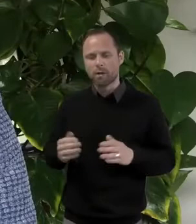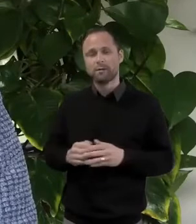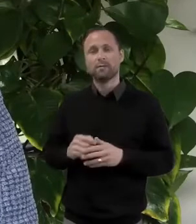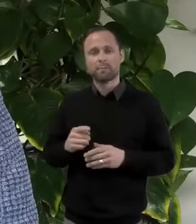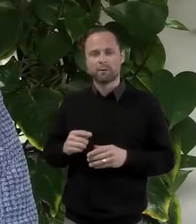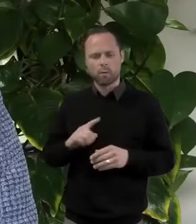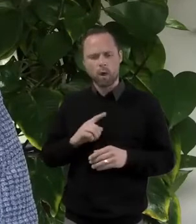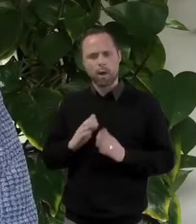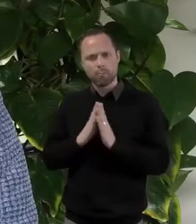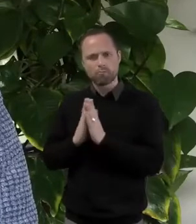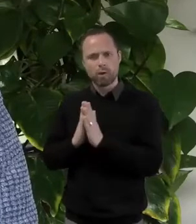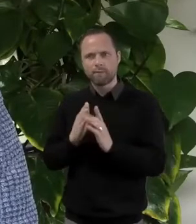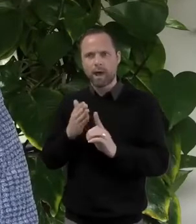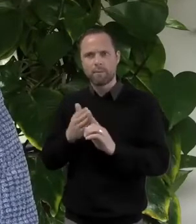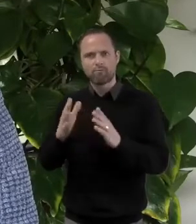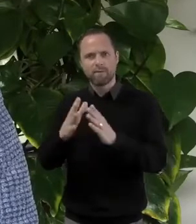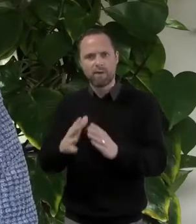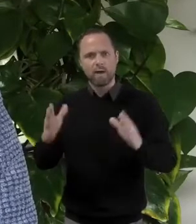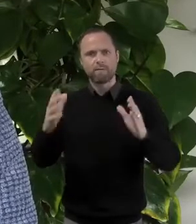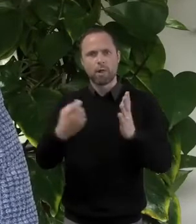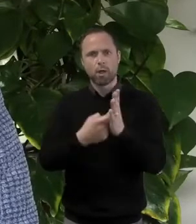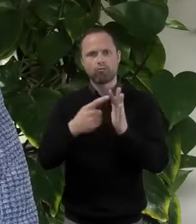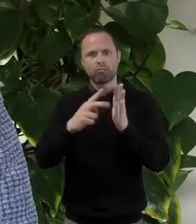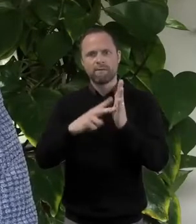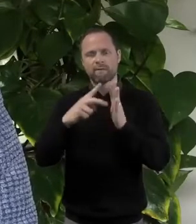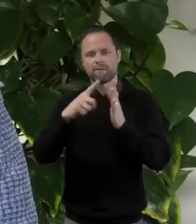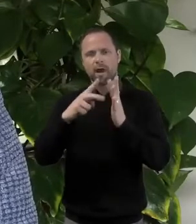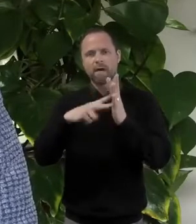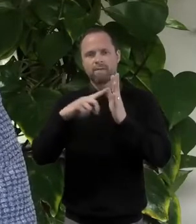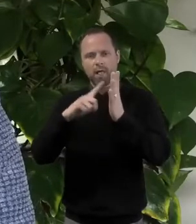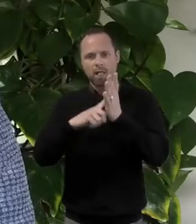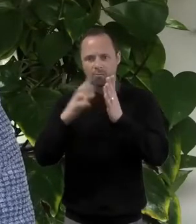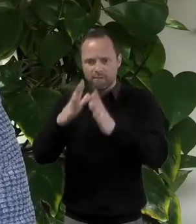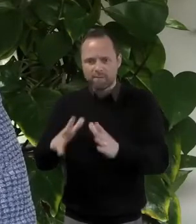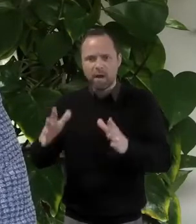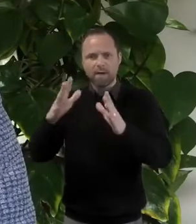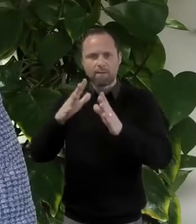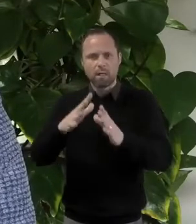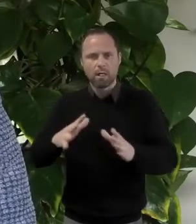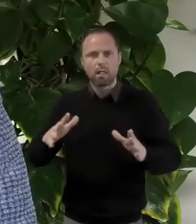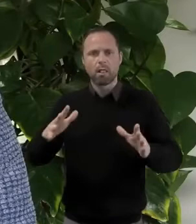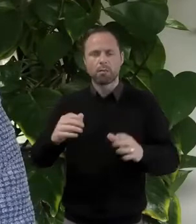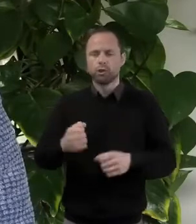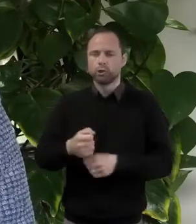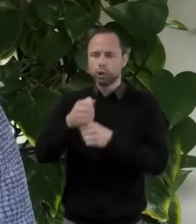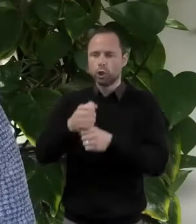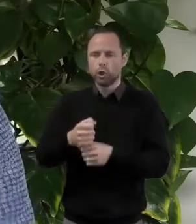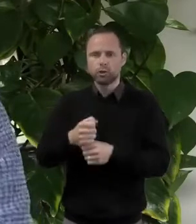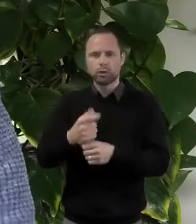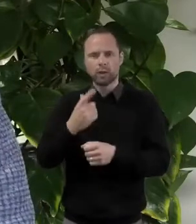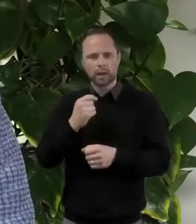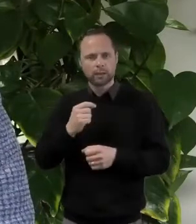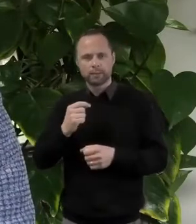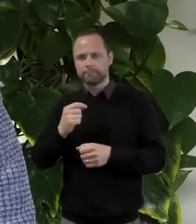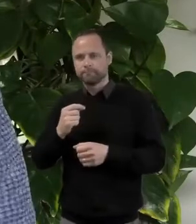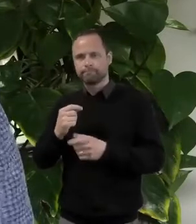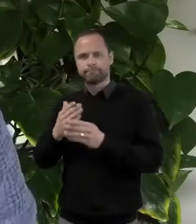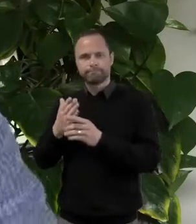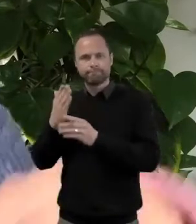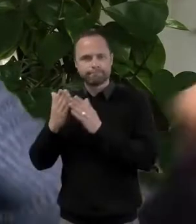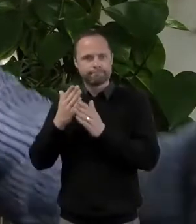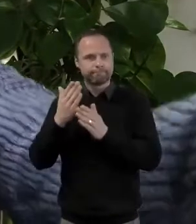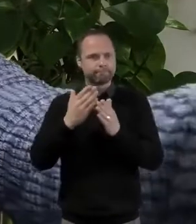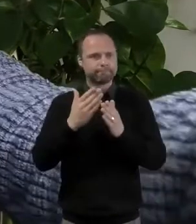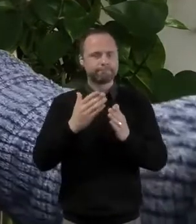revival and openness of people in church, that actually they would notice that actually God is outside and he's waiting